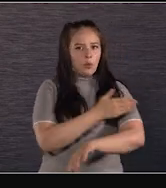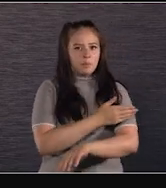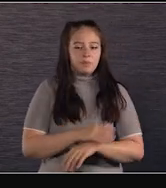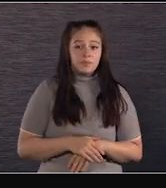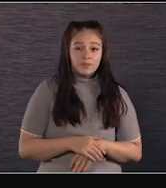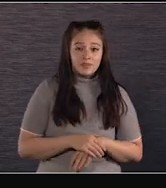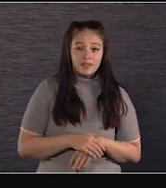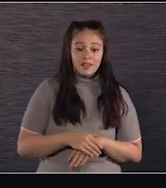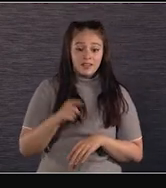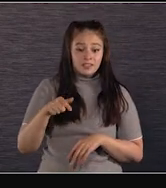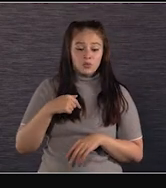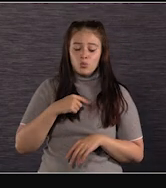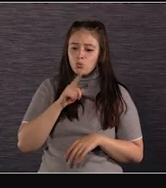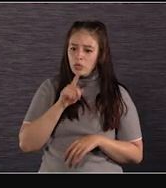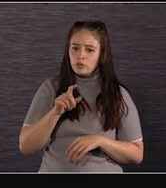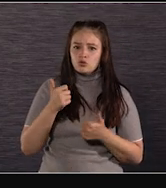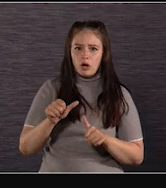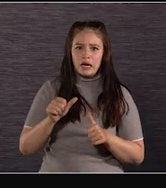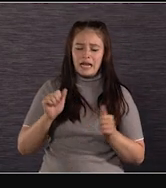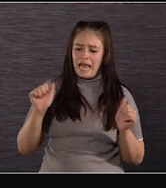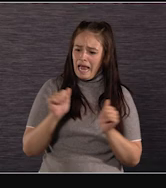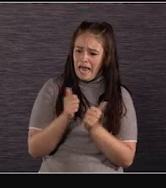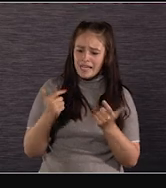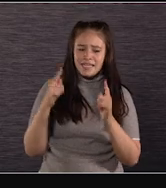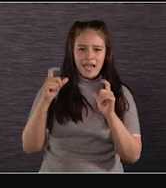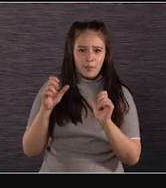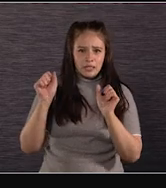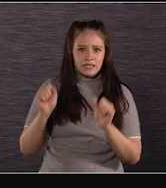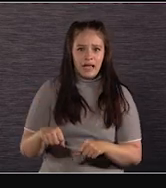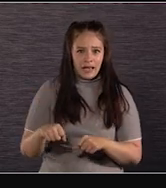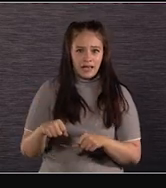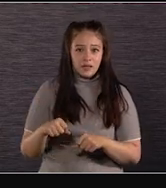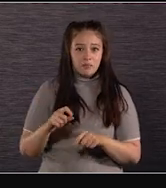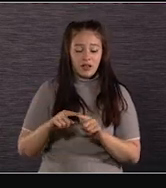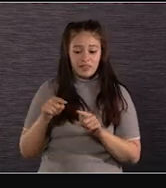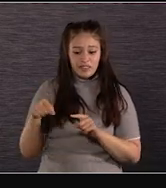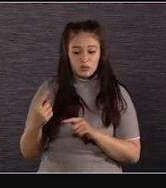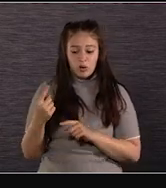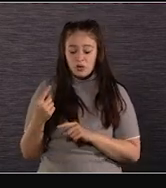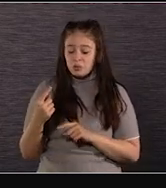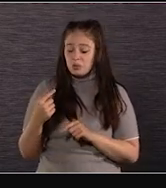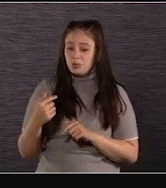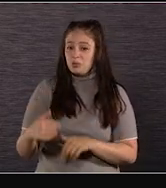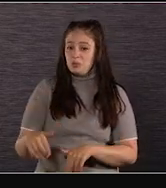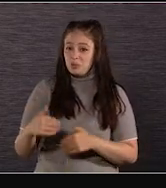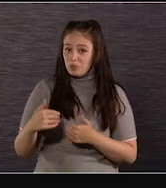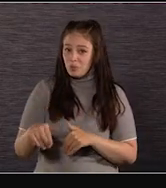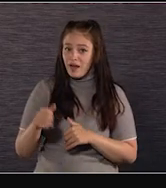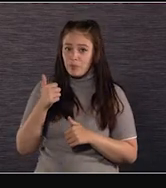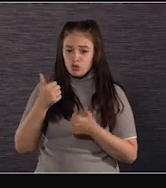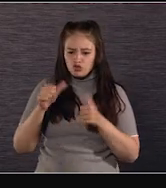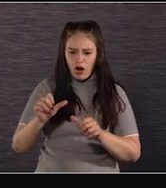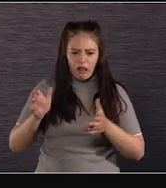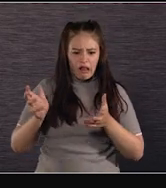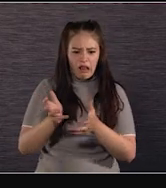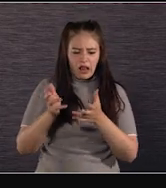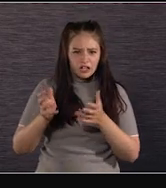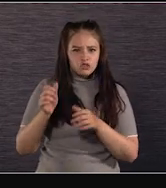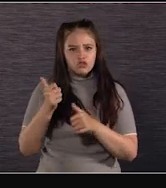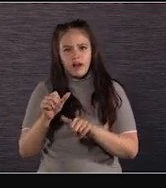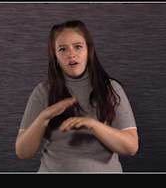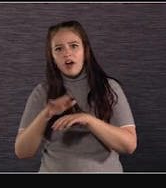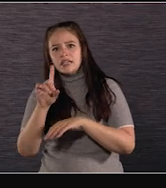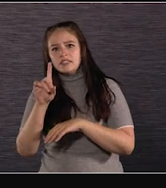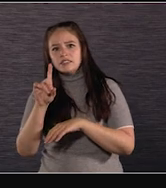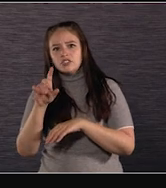used literally every camera conveyance available. I want to see that camera put through every possible situation. So we're using it in a drone, we're using